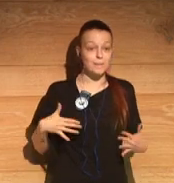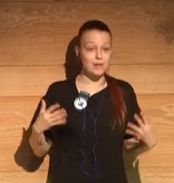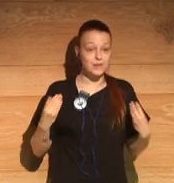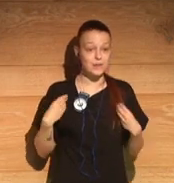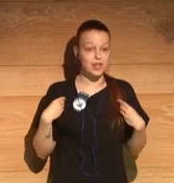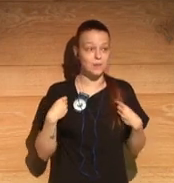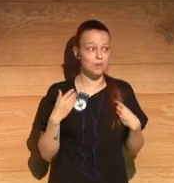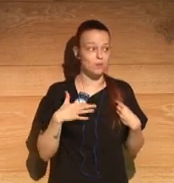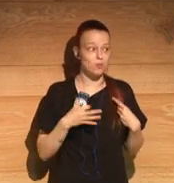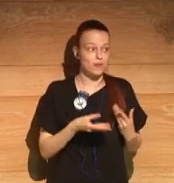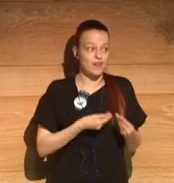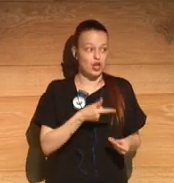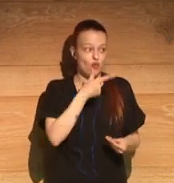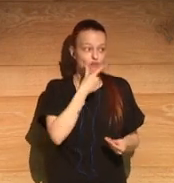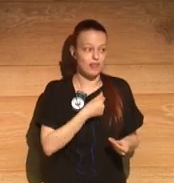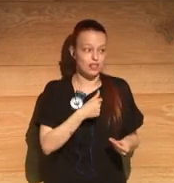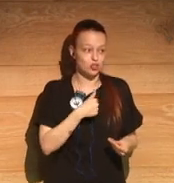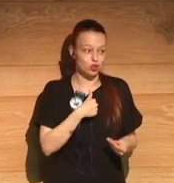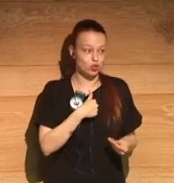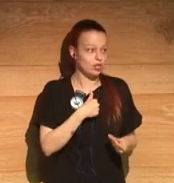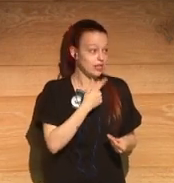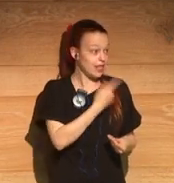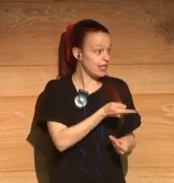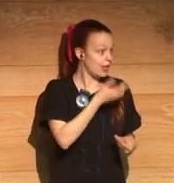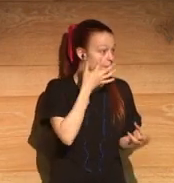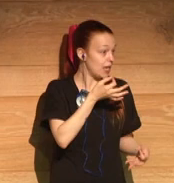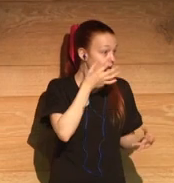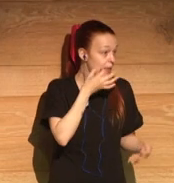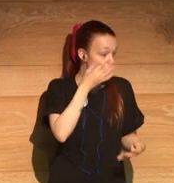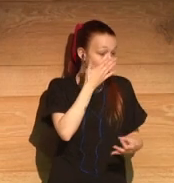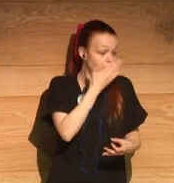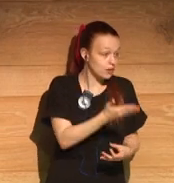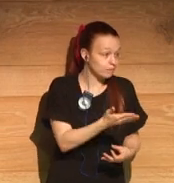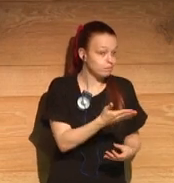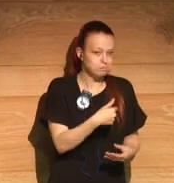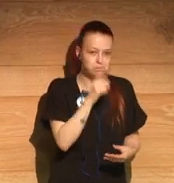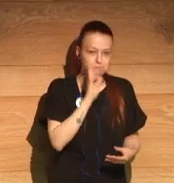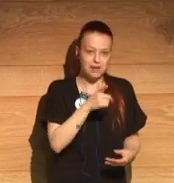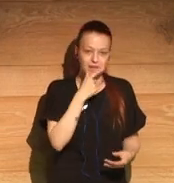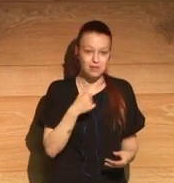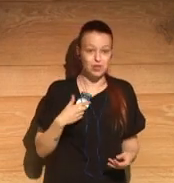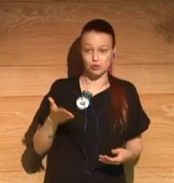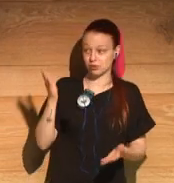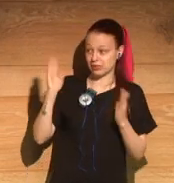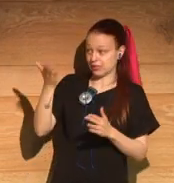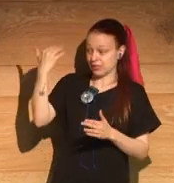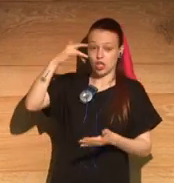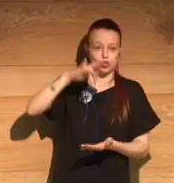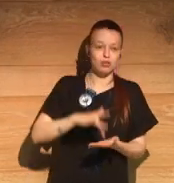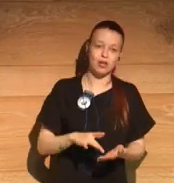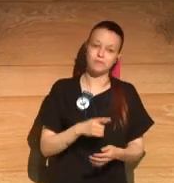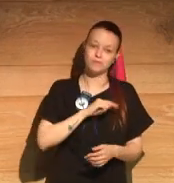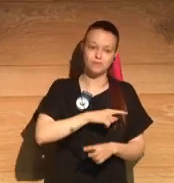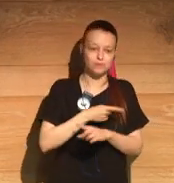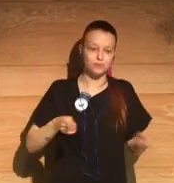It seems that I should have just been sincere with everyone. But that's not how I felt at the time.